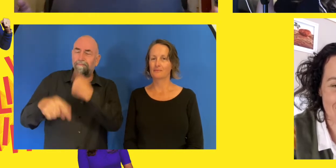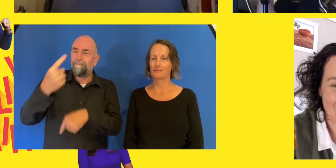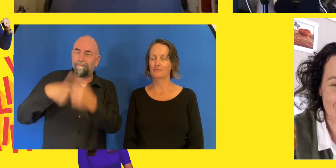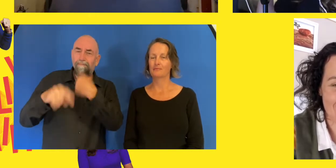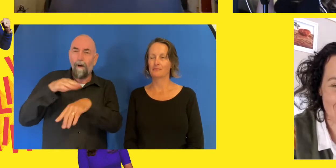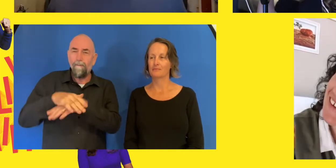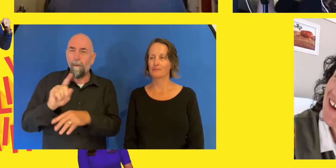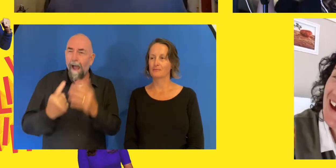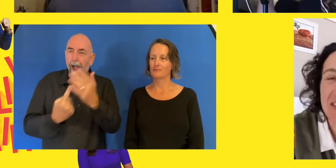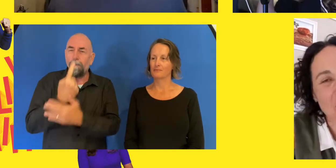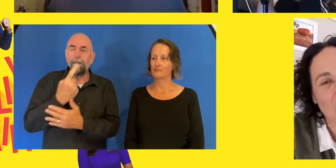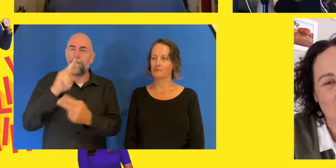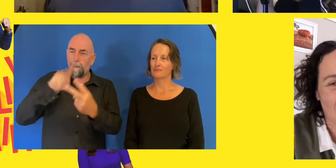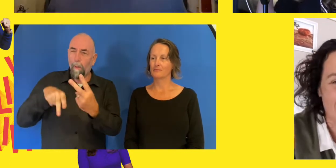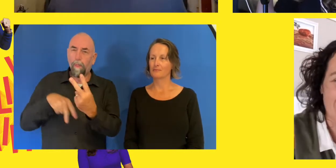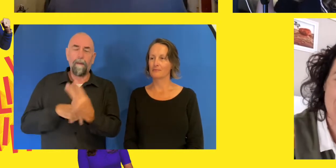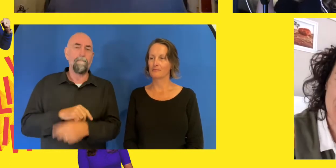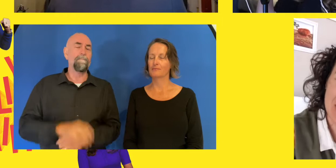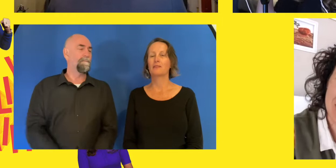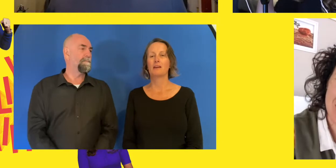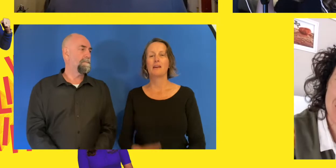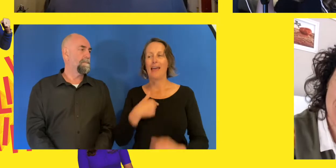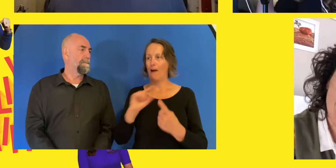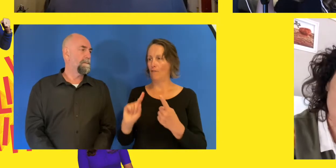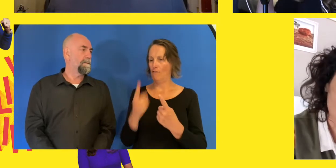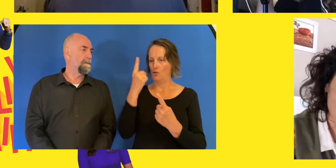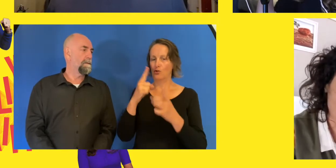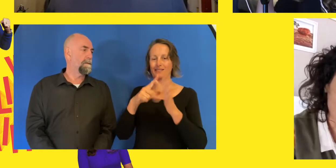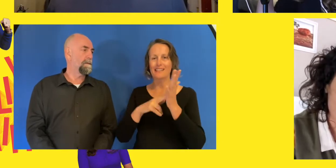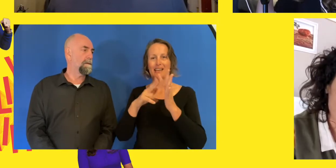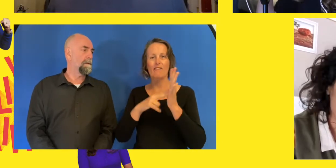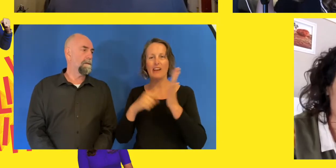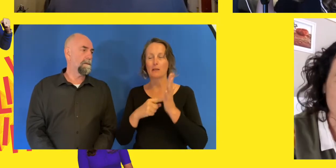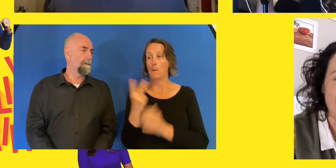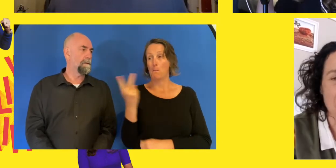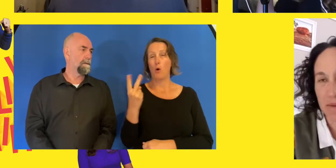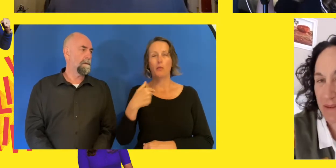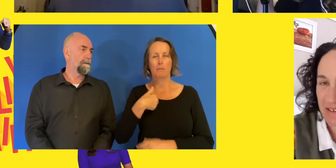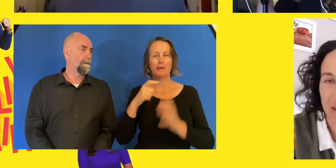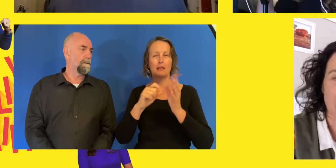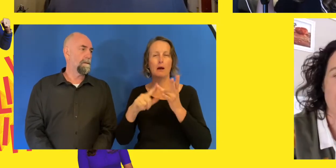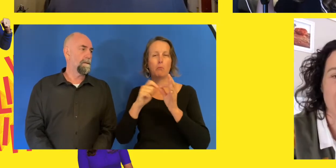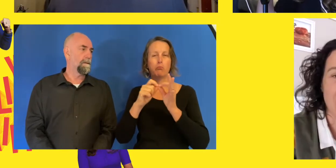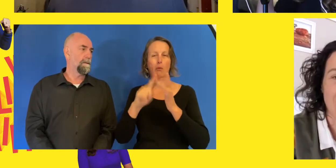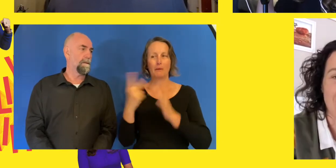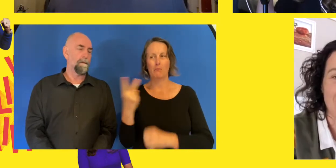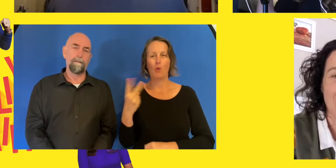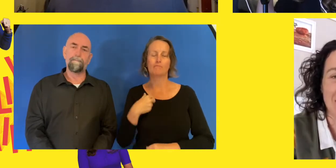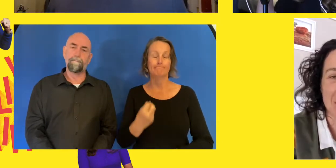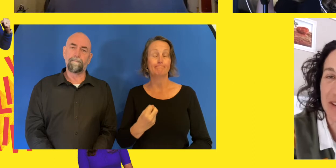the second as well. I think the first run, I think we finished it. And we're both, like Bobby and myself, were